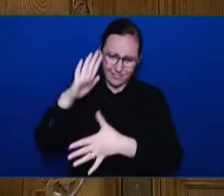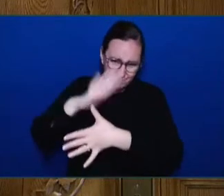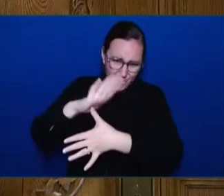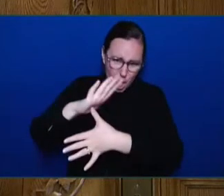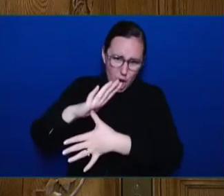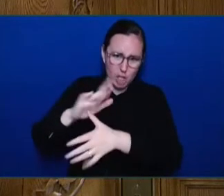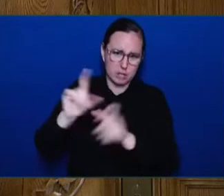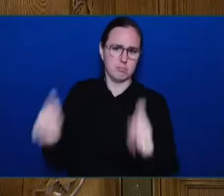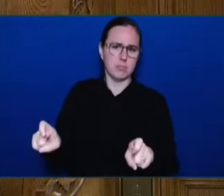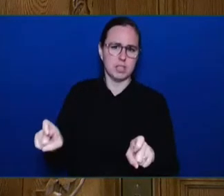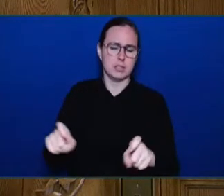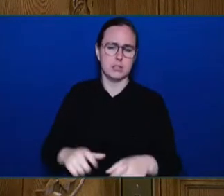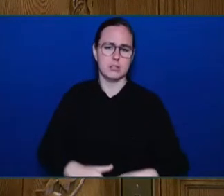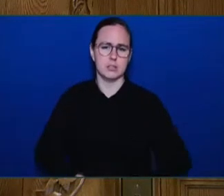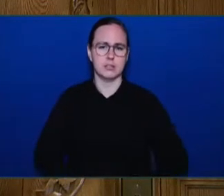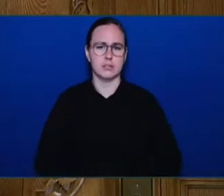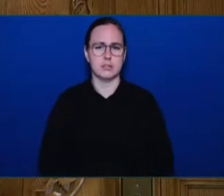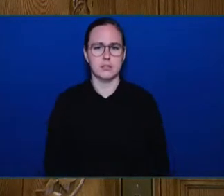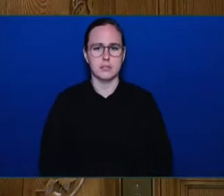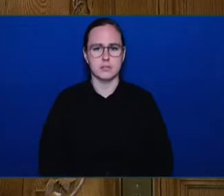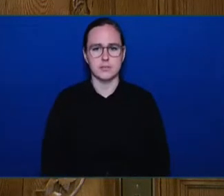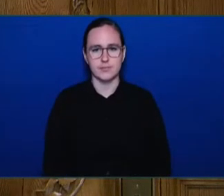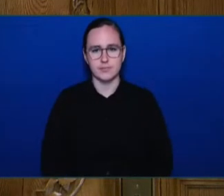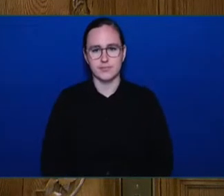Attorney-General. Thank you, Mr. Speaker.